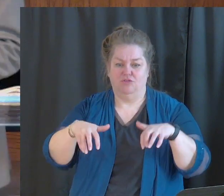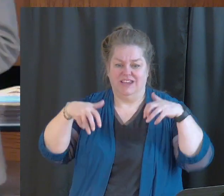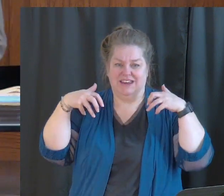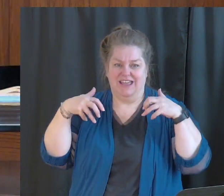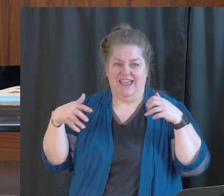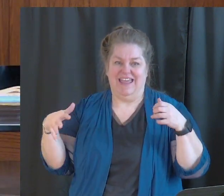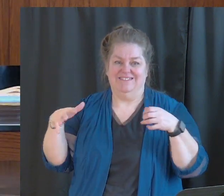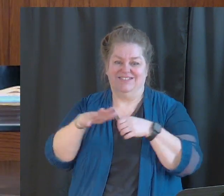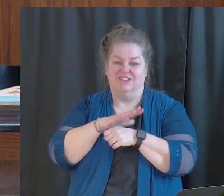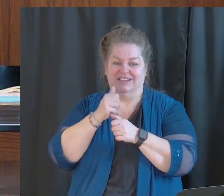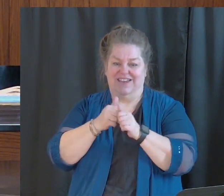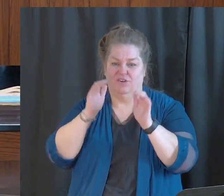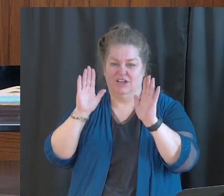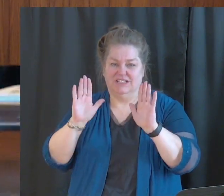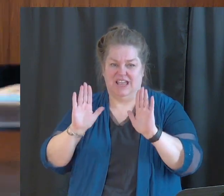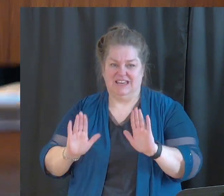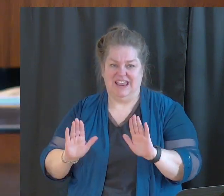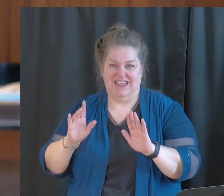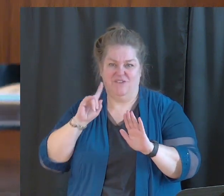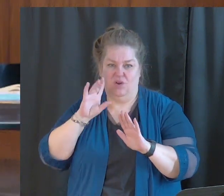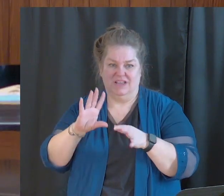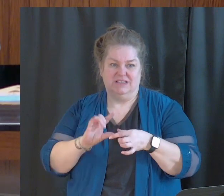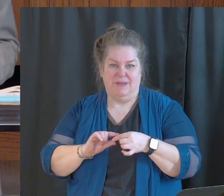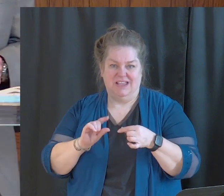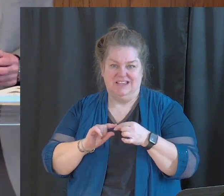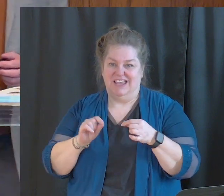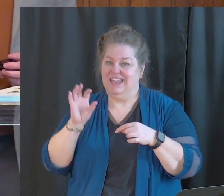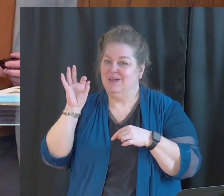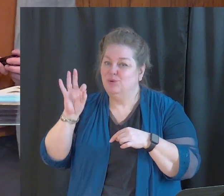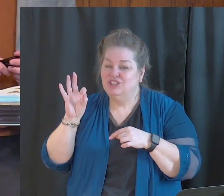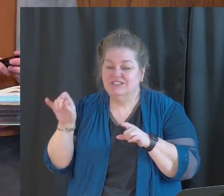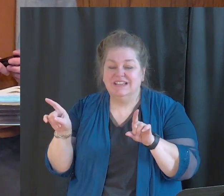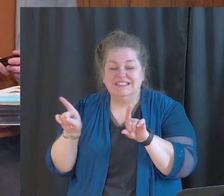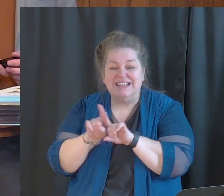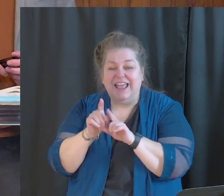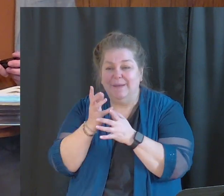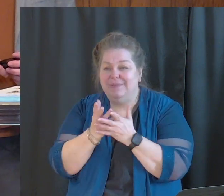for his messages. He preaches the same thing every single Sunday.